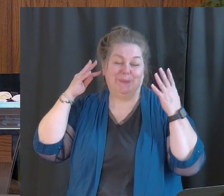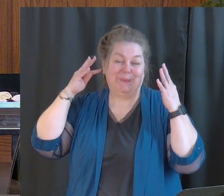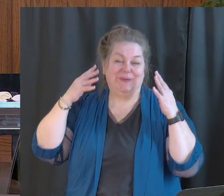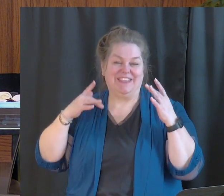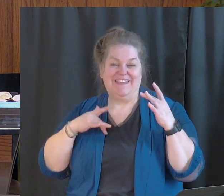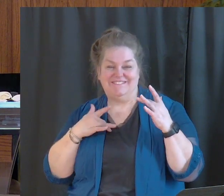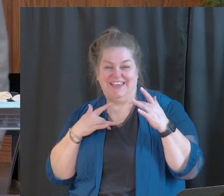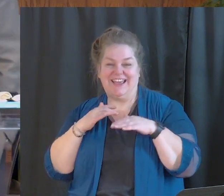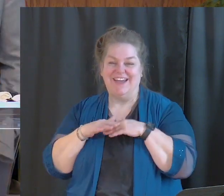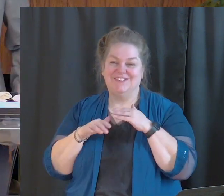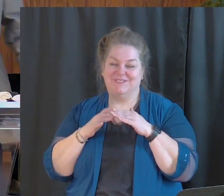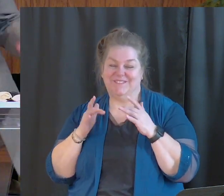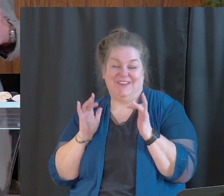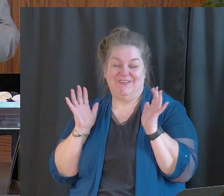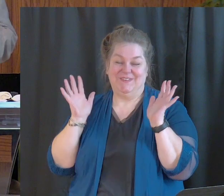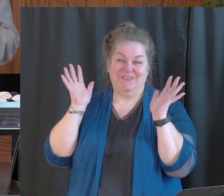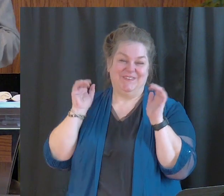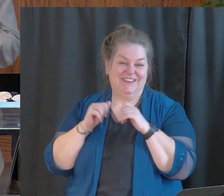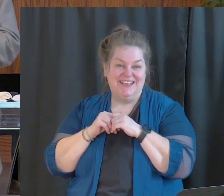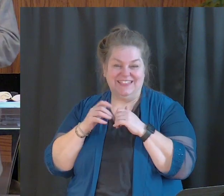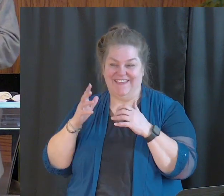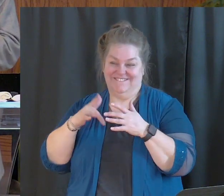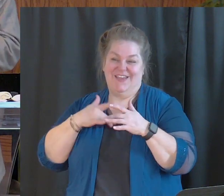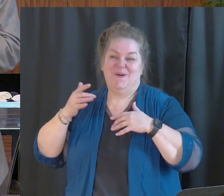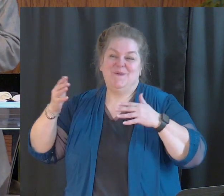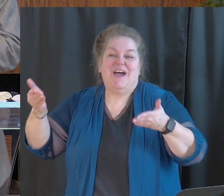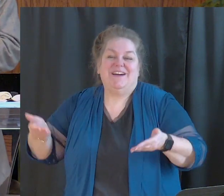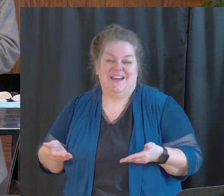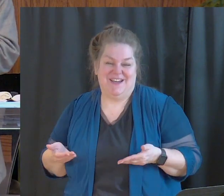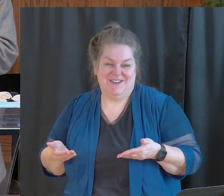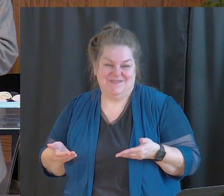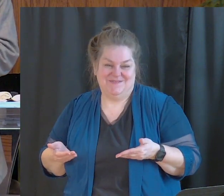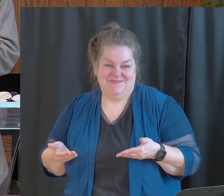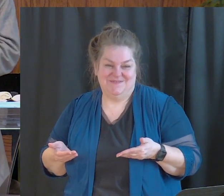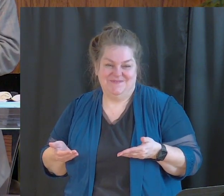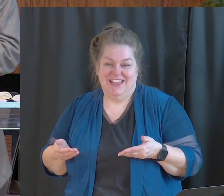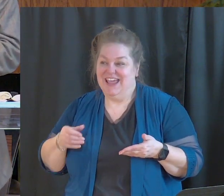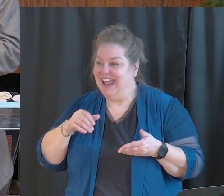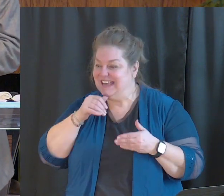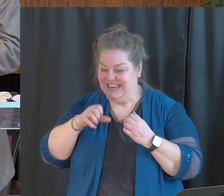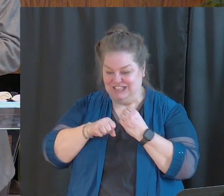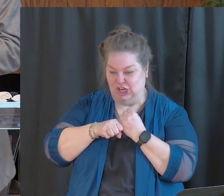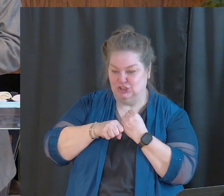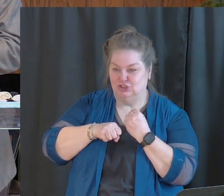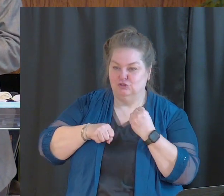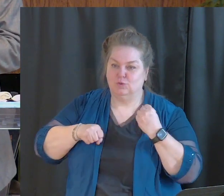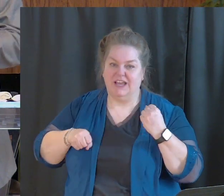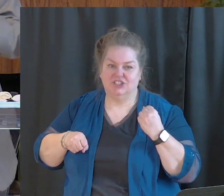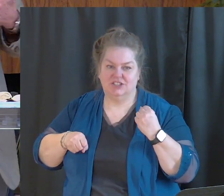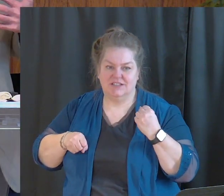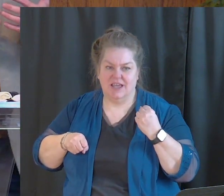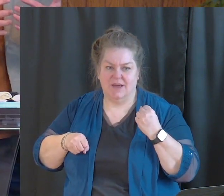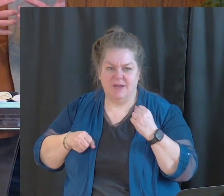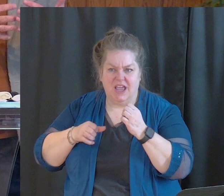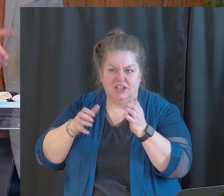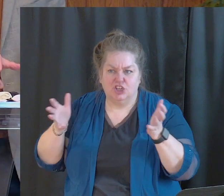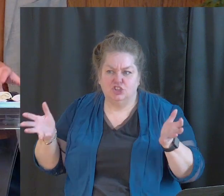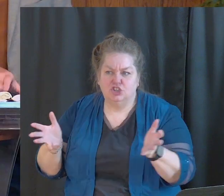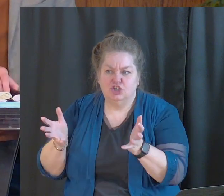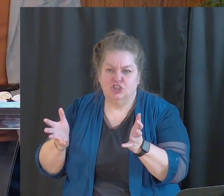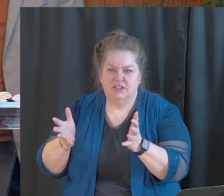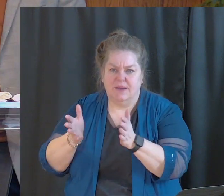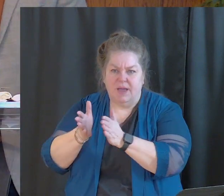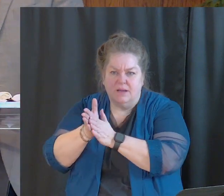comfortable. It made them feel welcome in what they were hearing. It didn't stretch them. My question is,